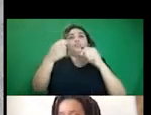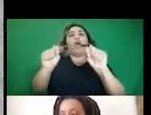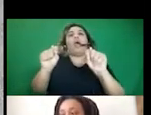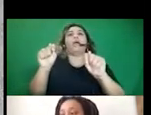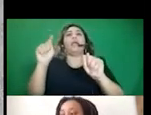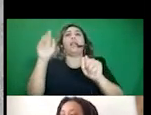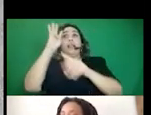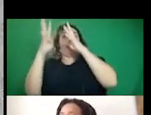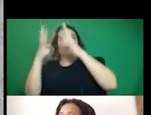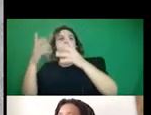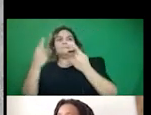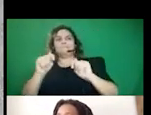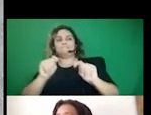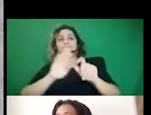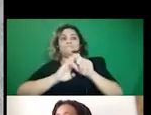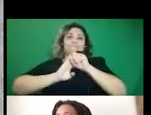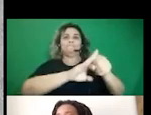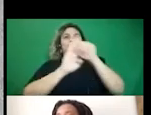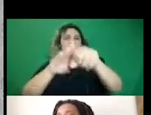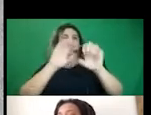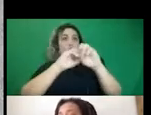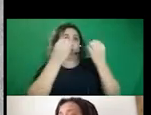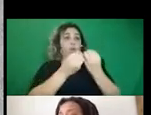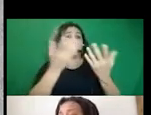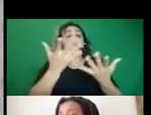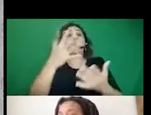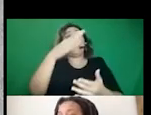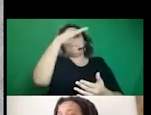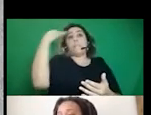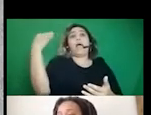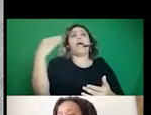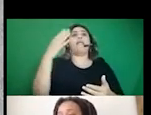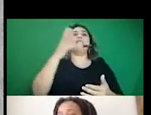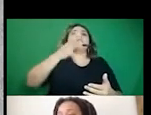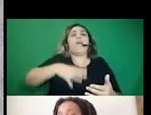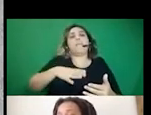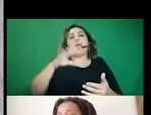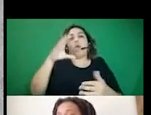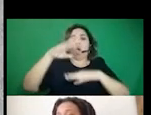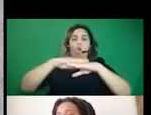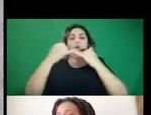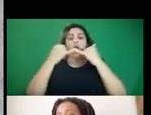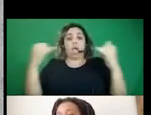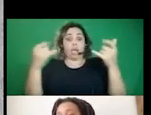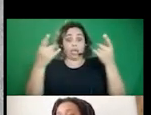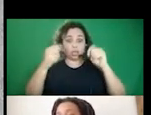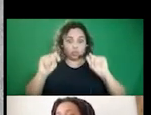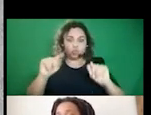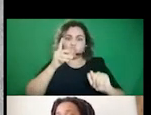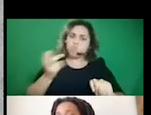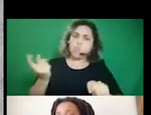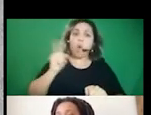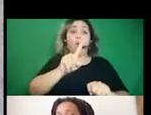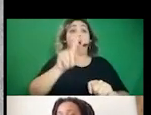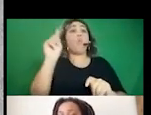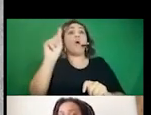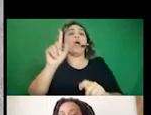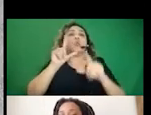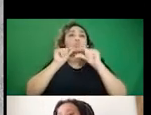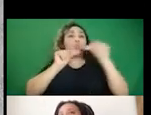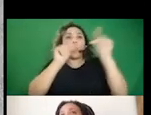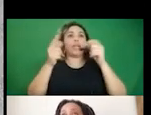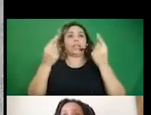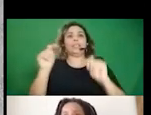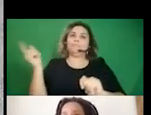disorganize movements. Black feminists online have a strong presence, particularly on Twitter and